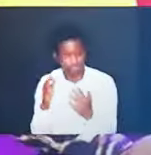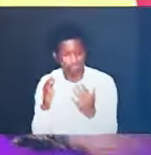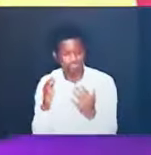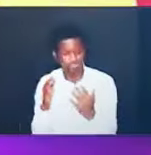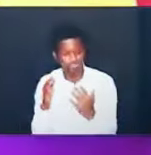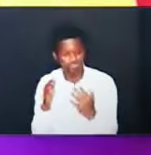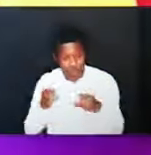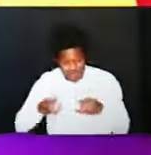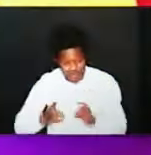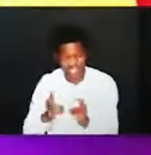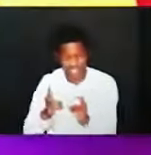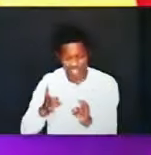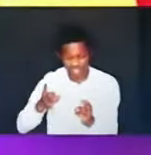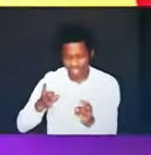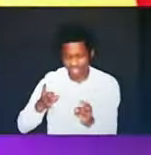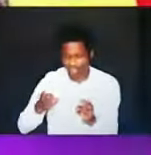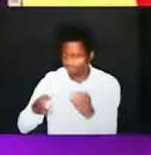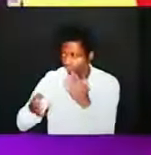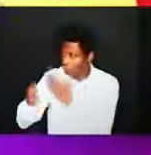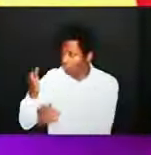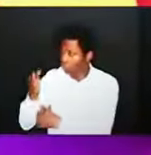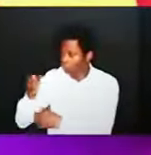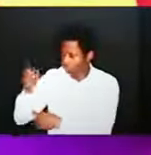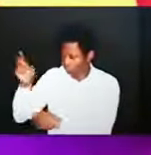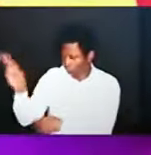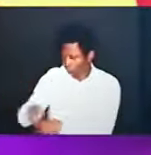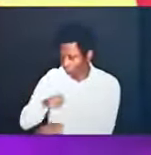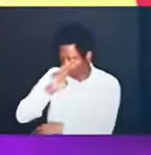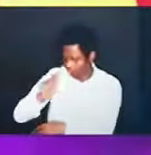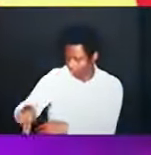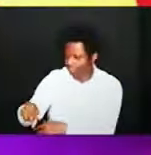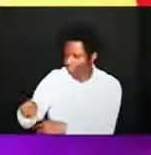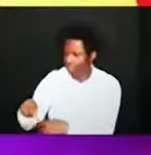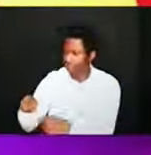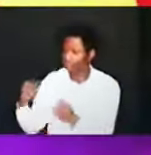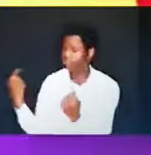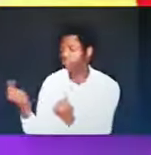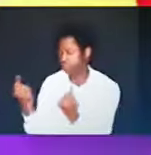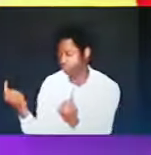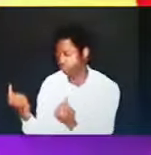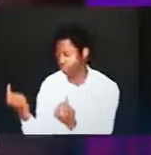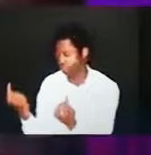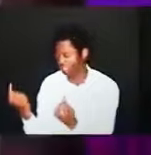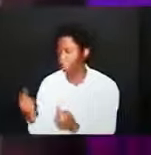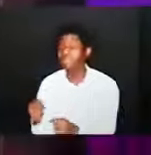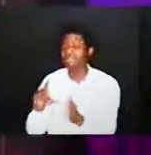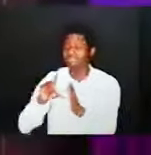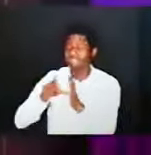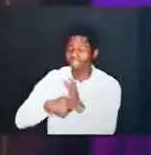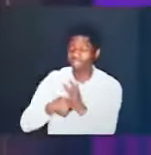Jews